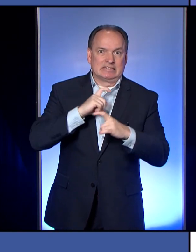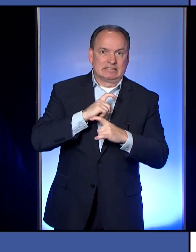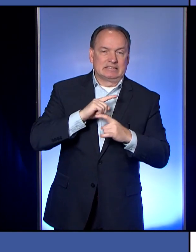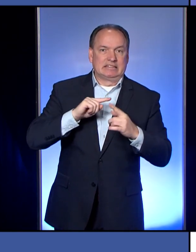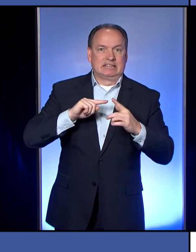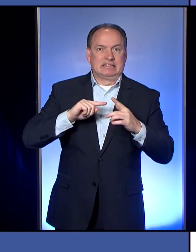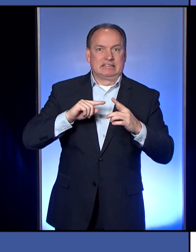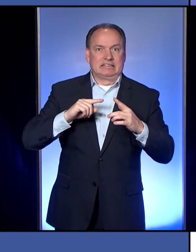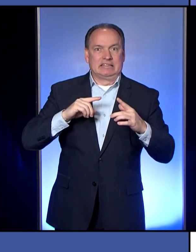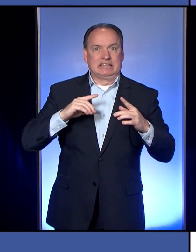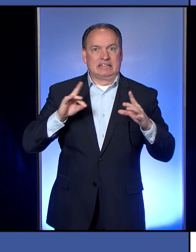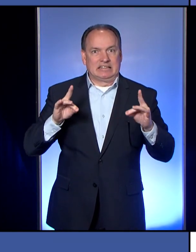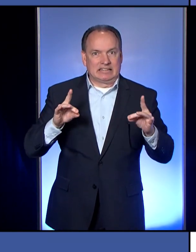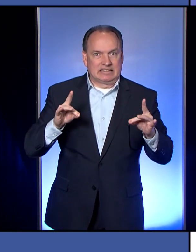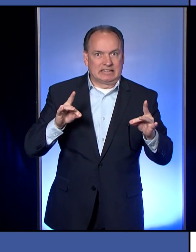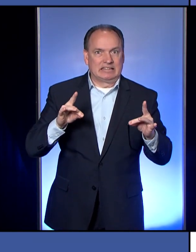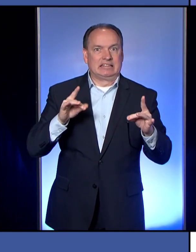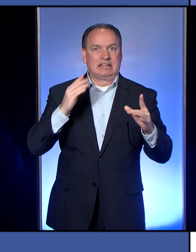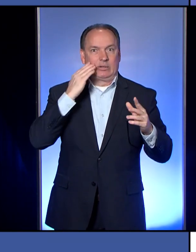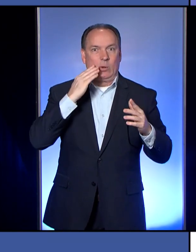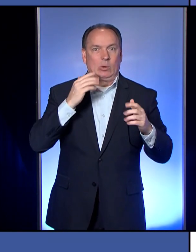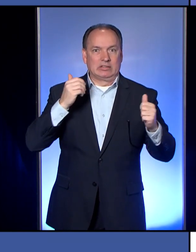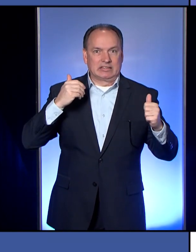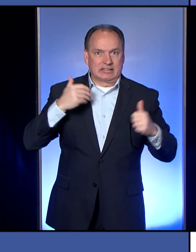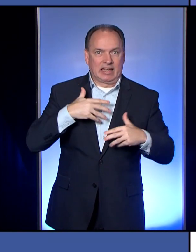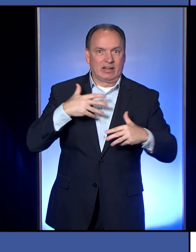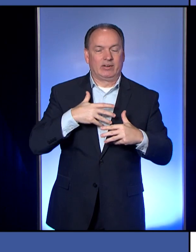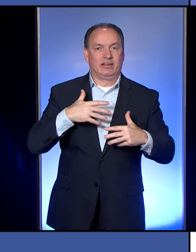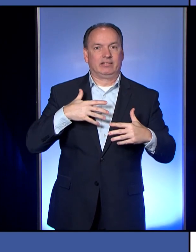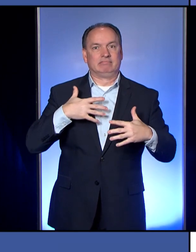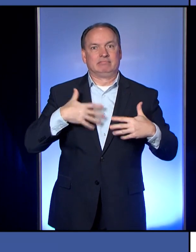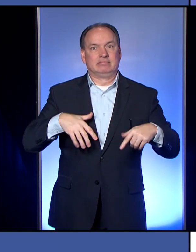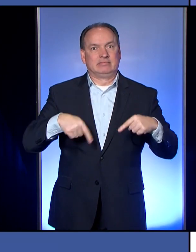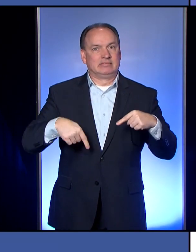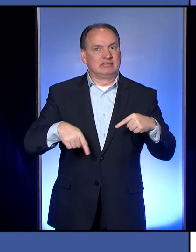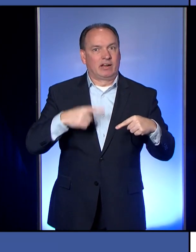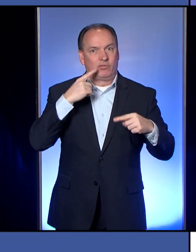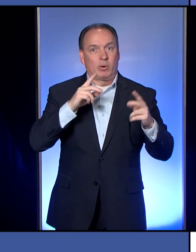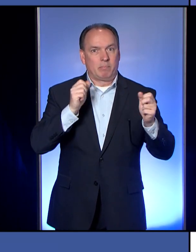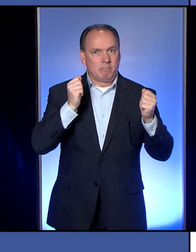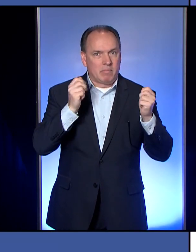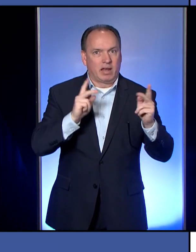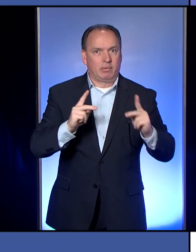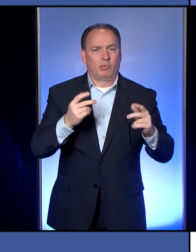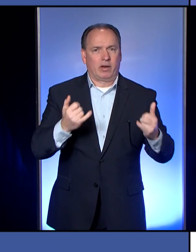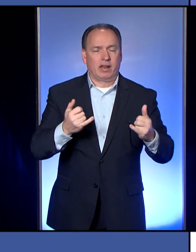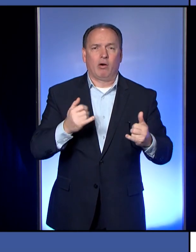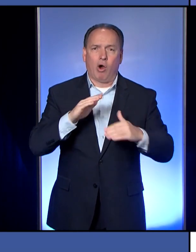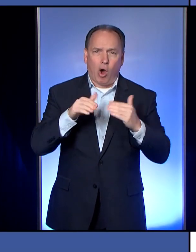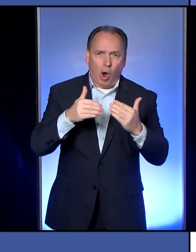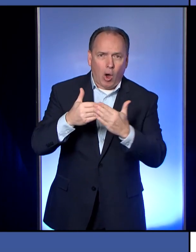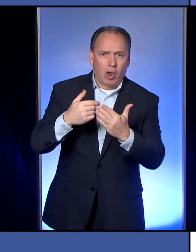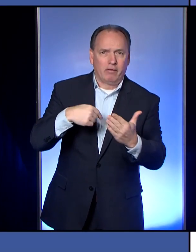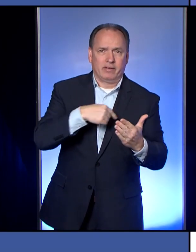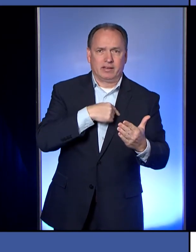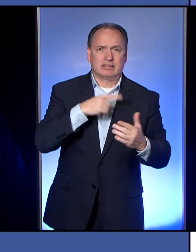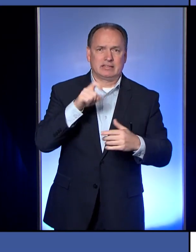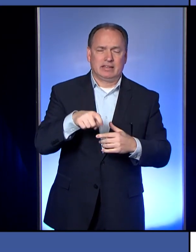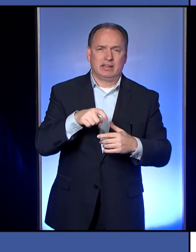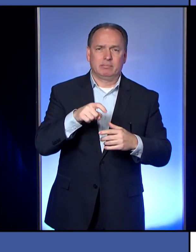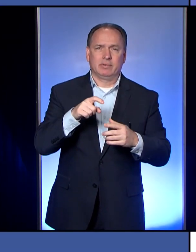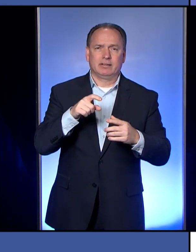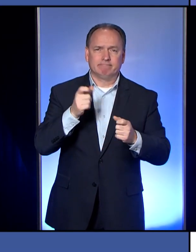scary and frightening this is right now for so many people. And so all of us need to be very